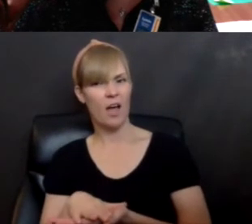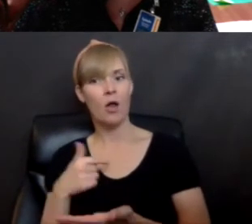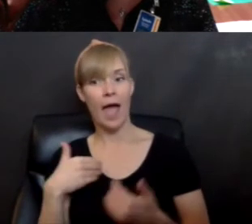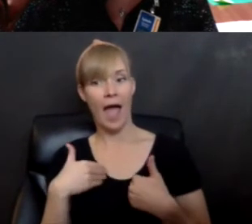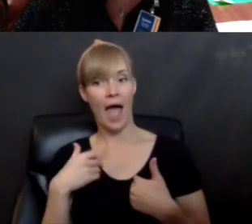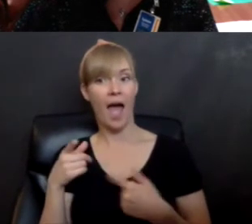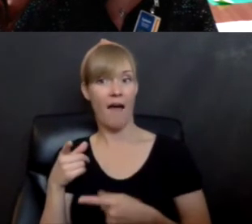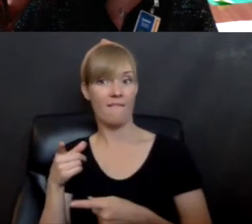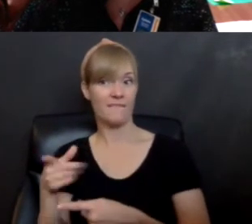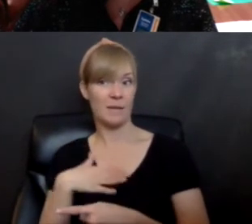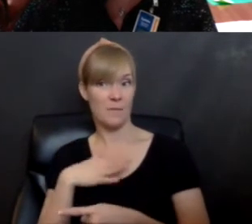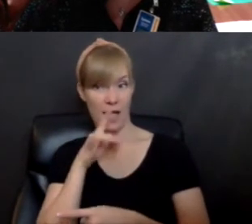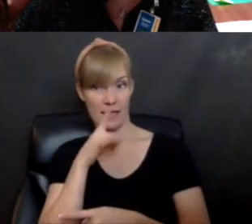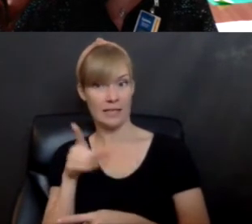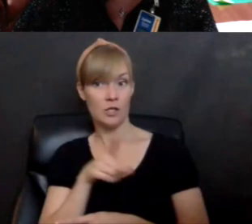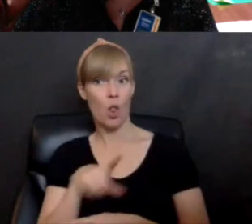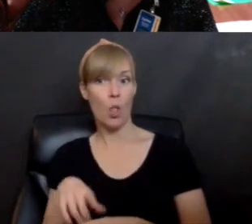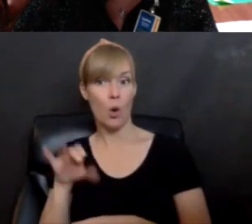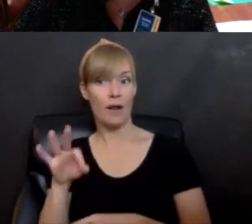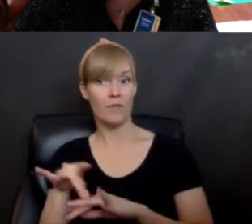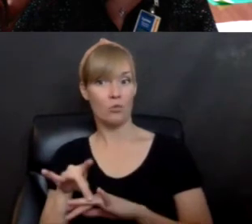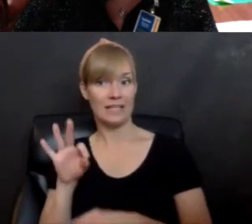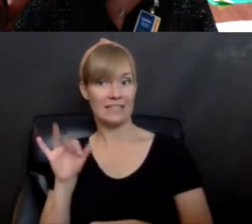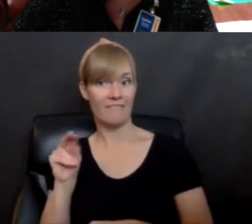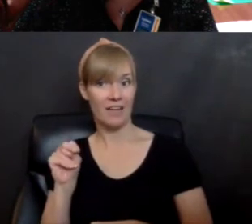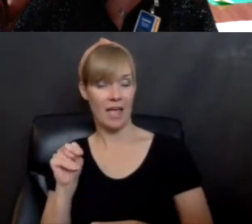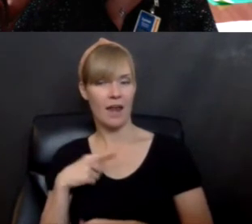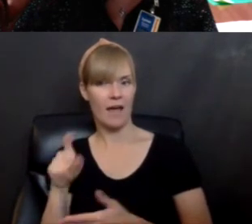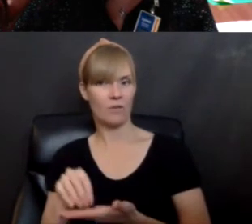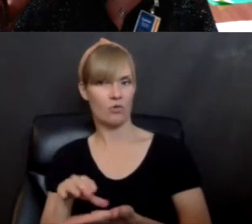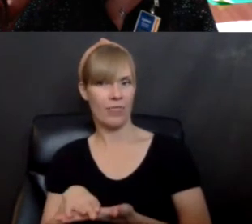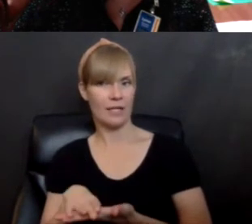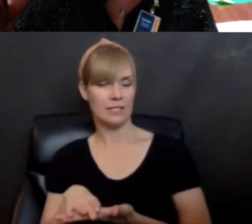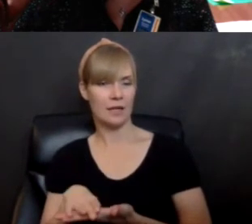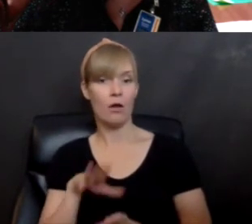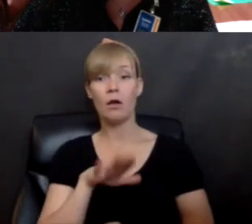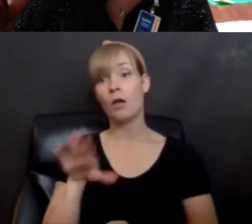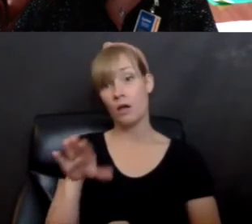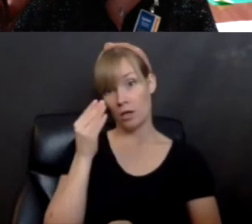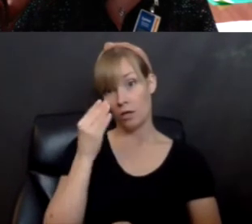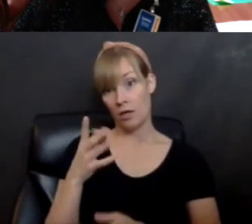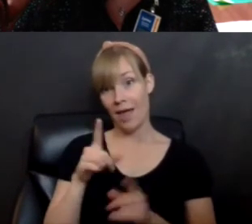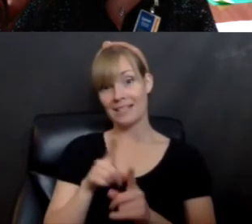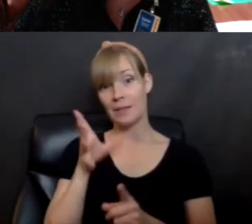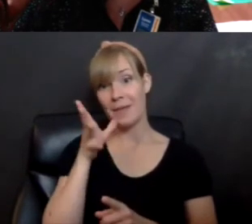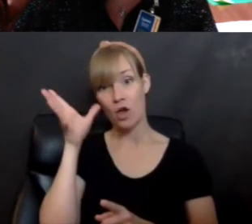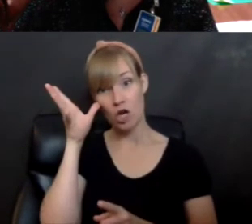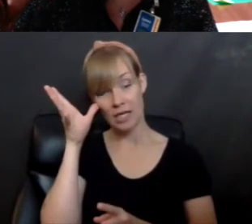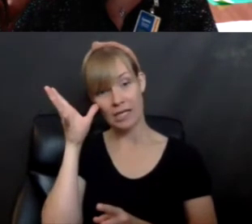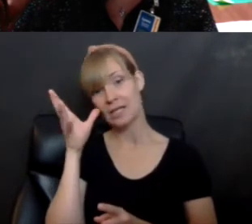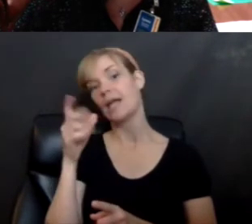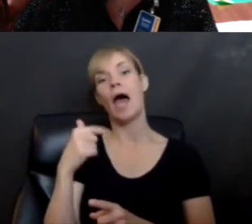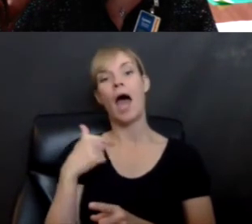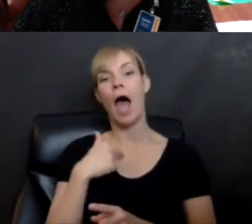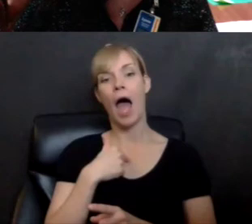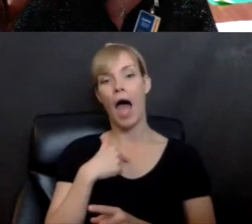fan at home. Oh yeah. Tad Williams. Okay. I got to say as a parent, as a parent, I can't